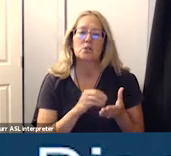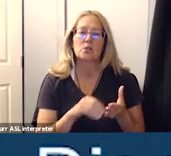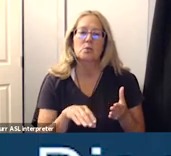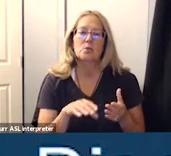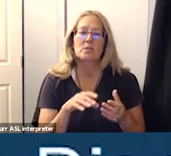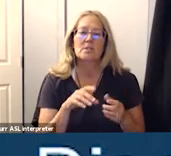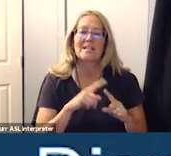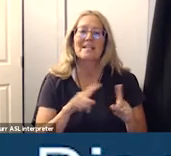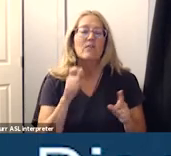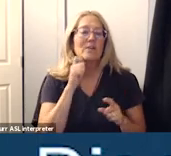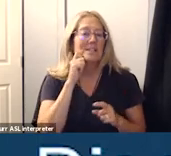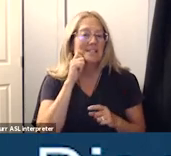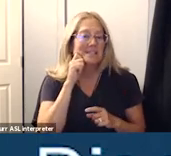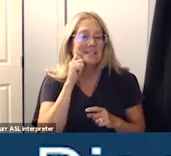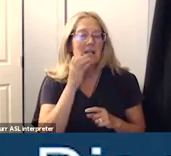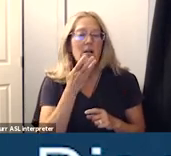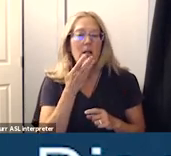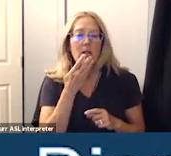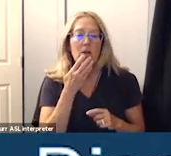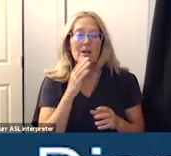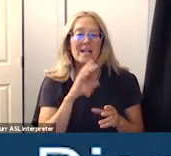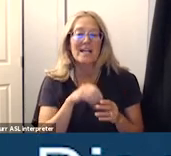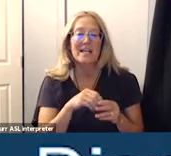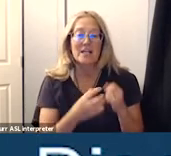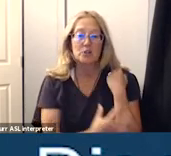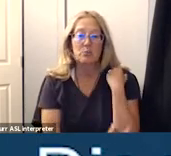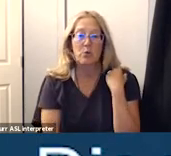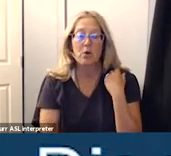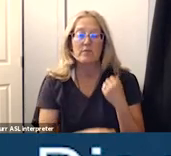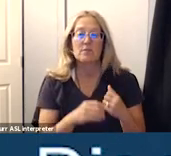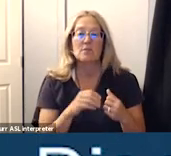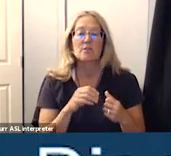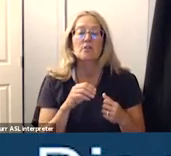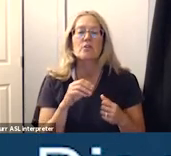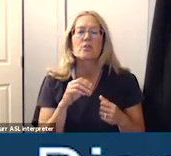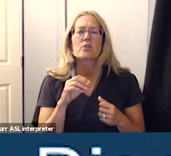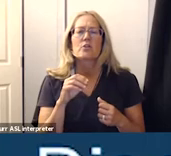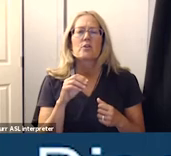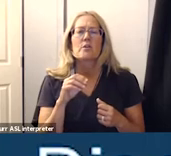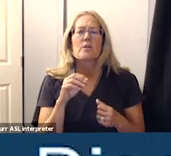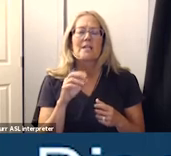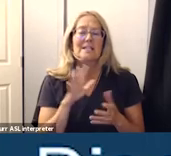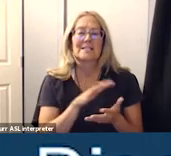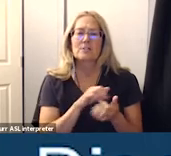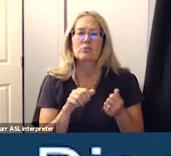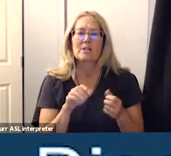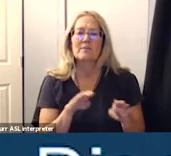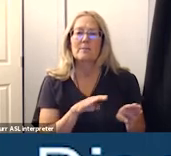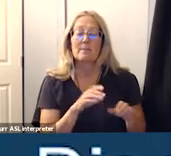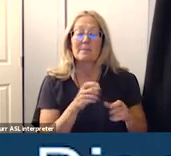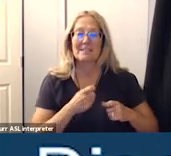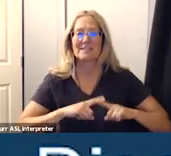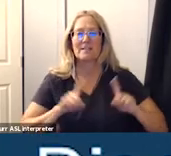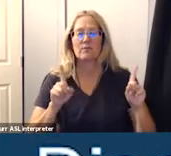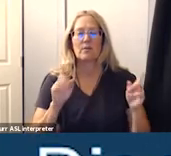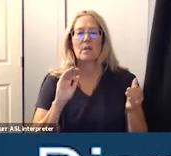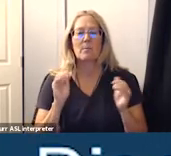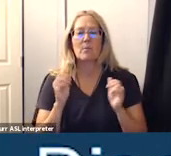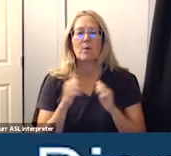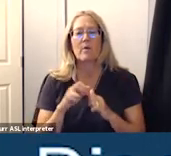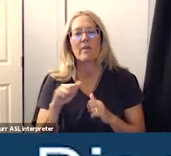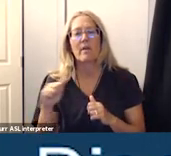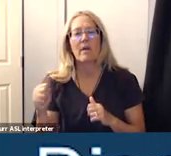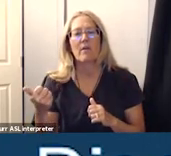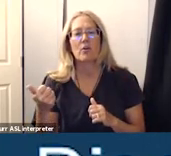those living in poverty engage in rates of disruptive behavior significantly different from others to